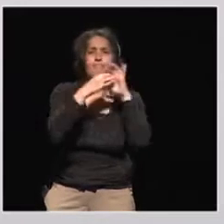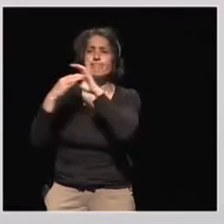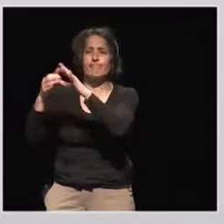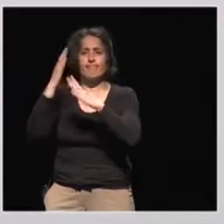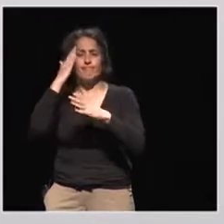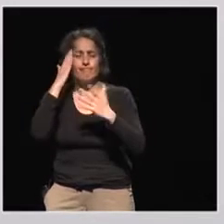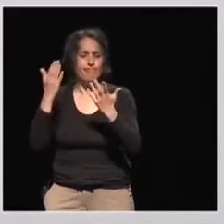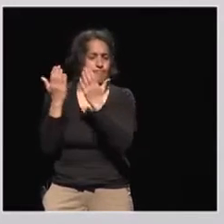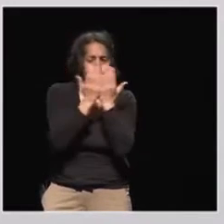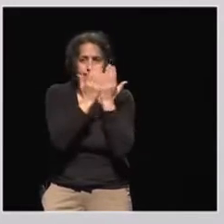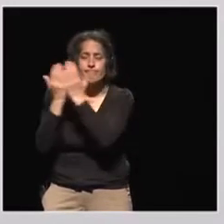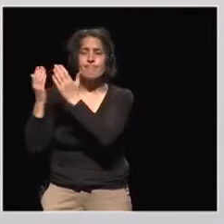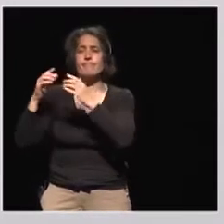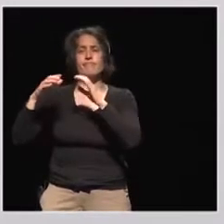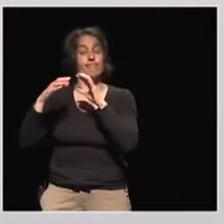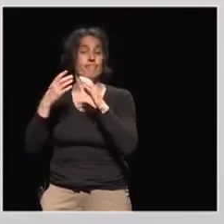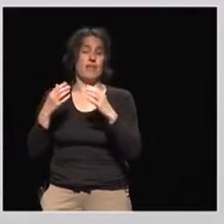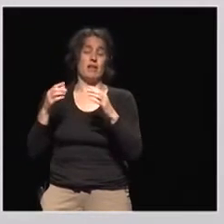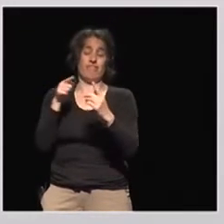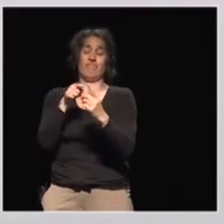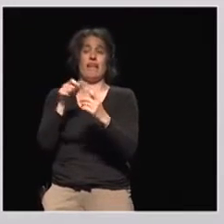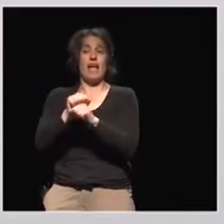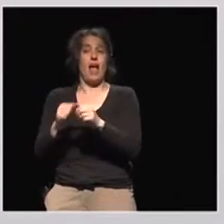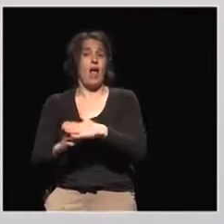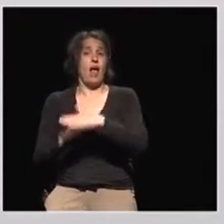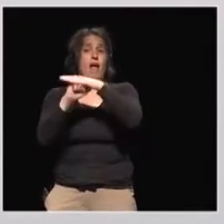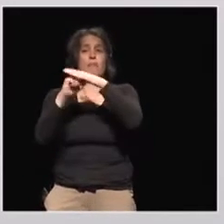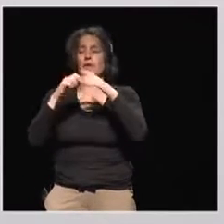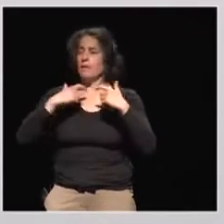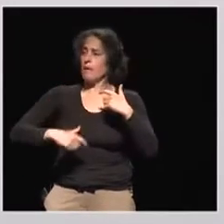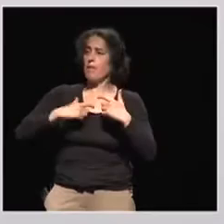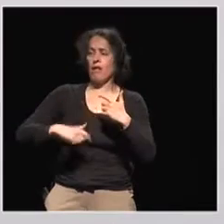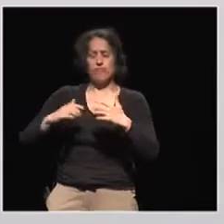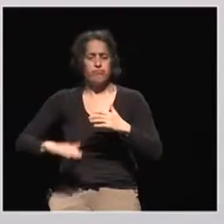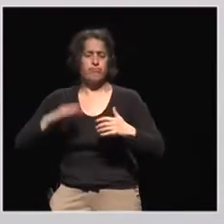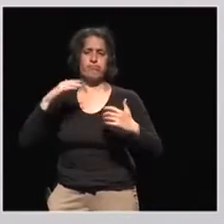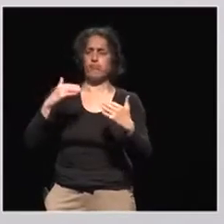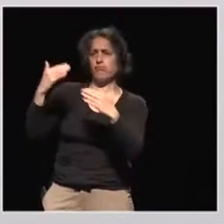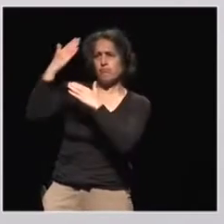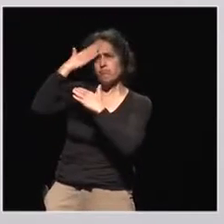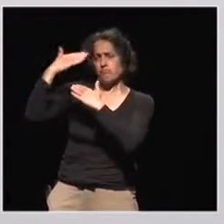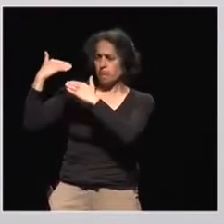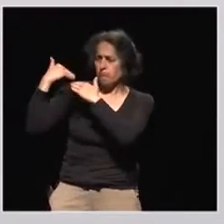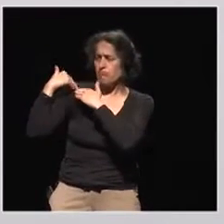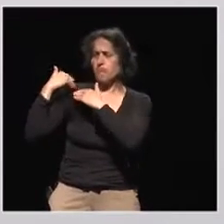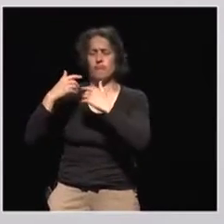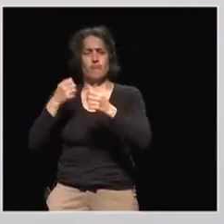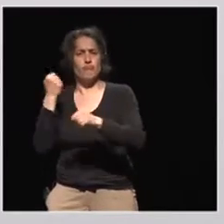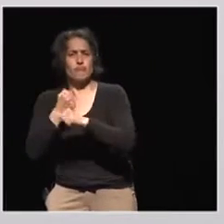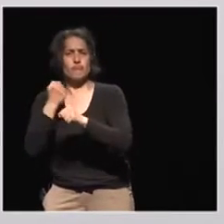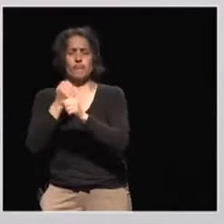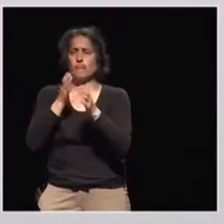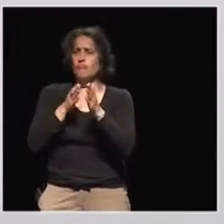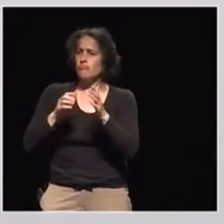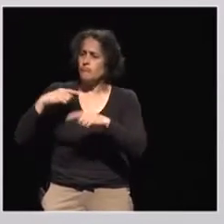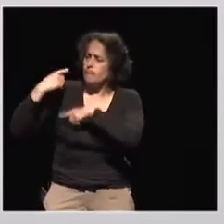believe, very much a key element to address these challenges. This is something we will explore today, together with a very